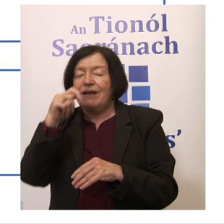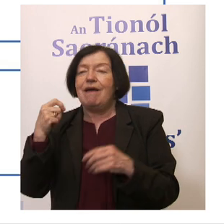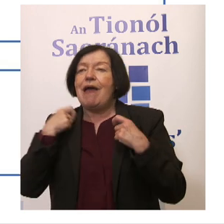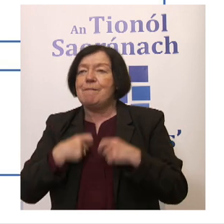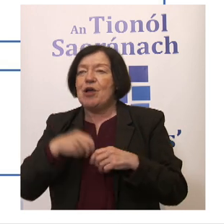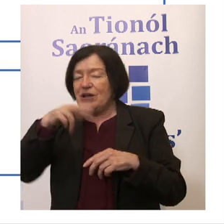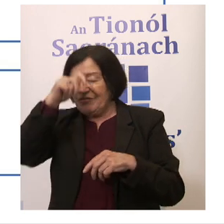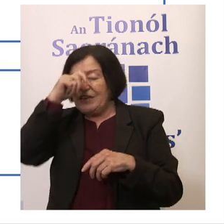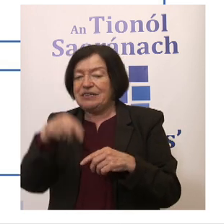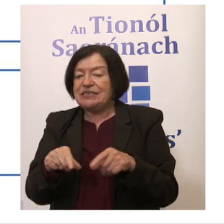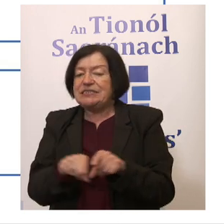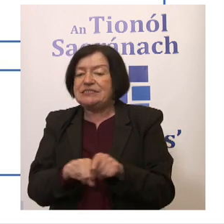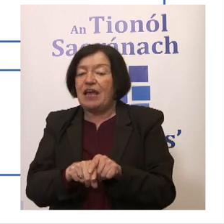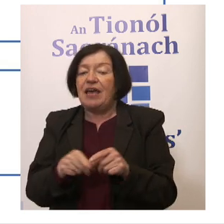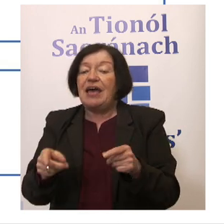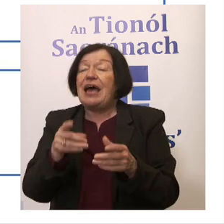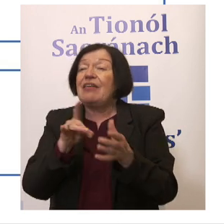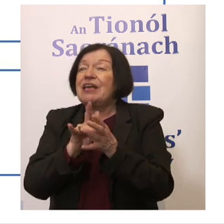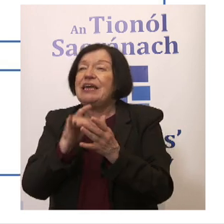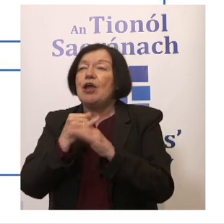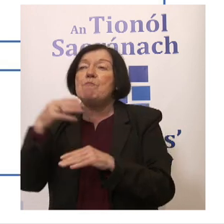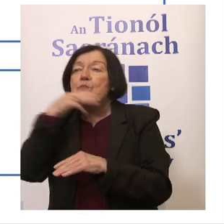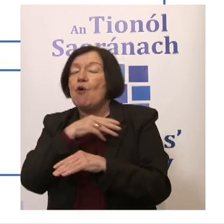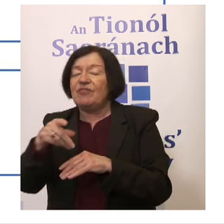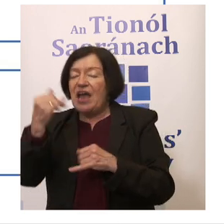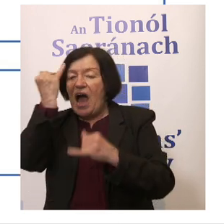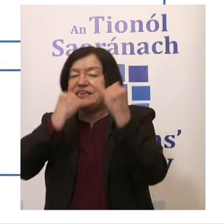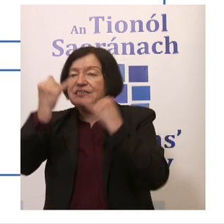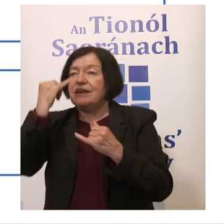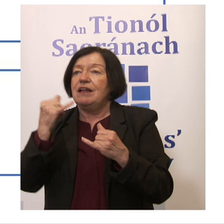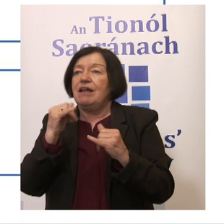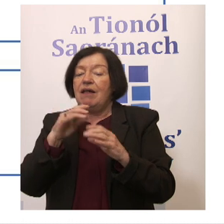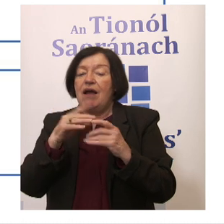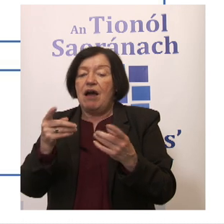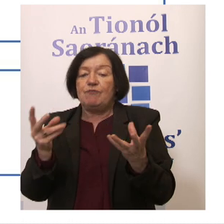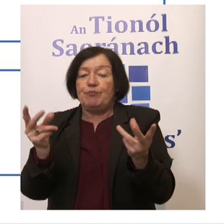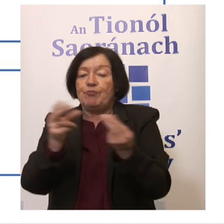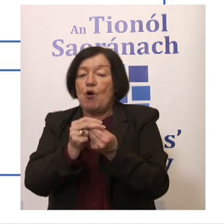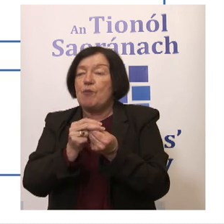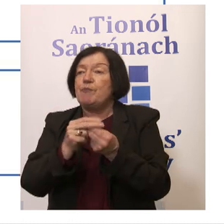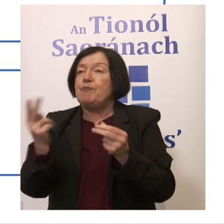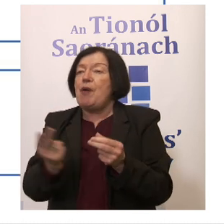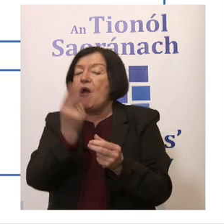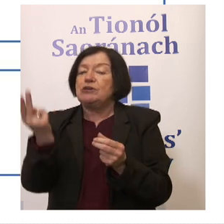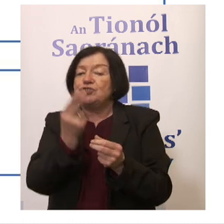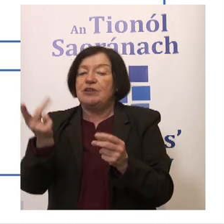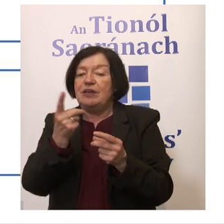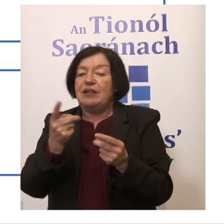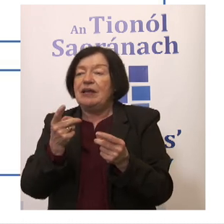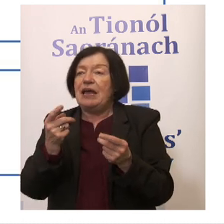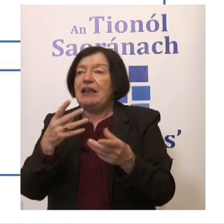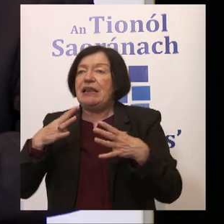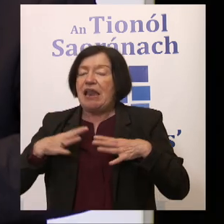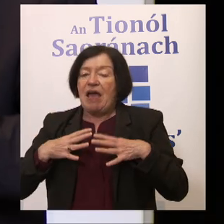possibly think about doing that. And the key thing here again is the idea of brokered partnerships. Of being very agile